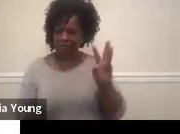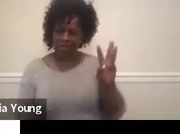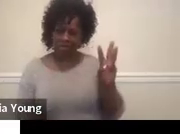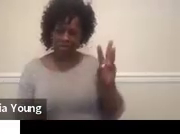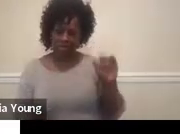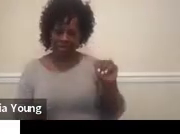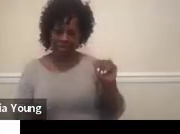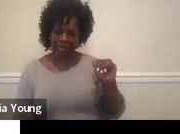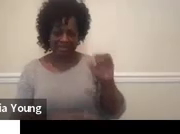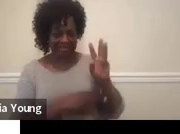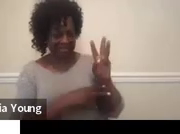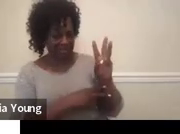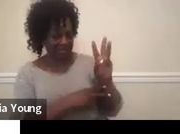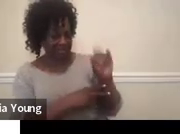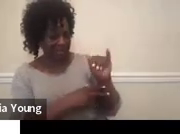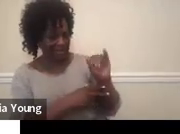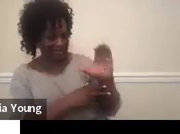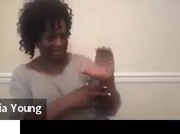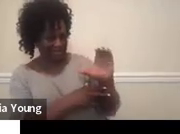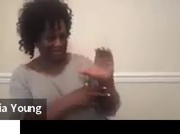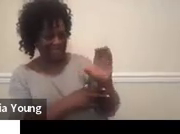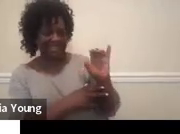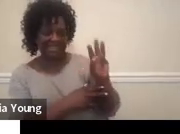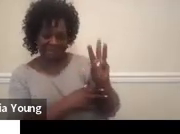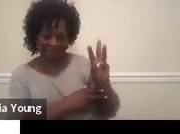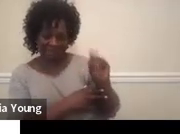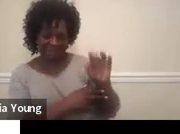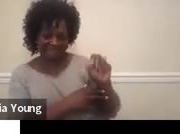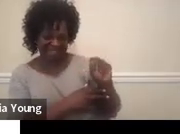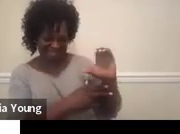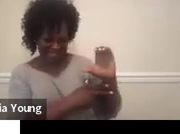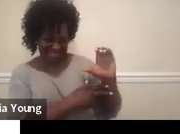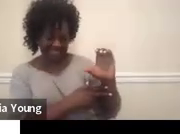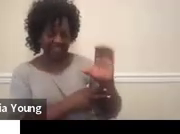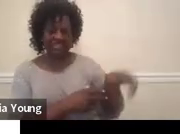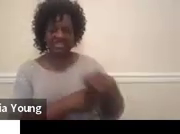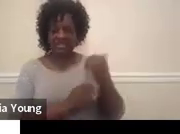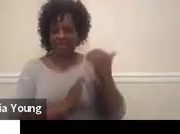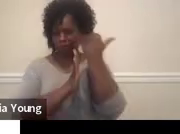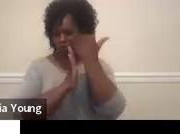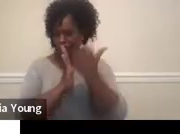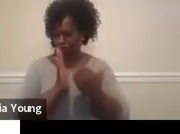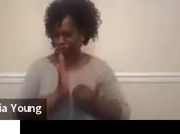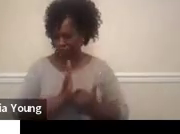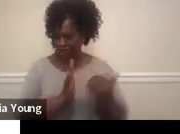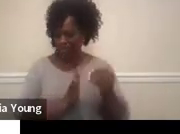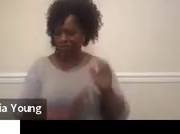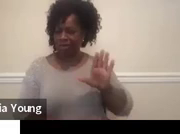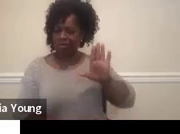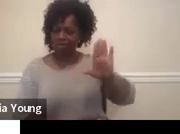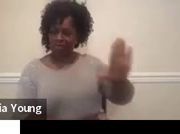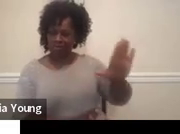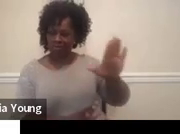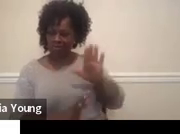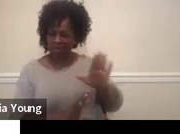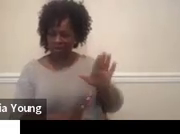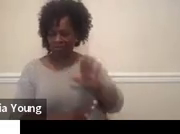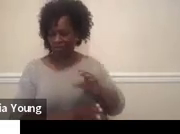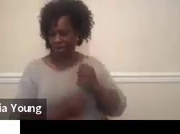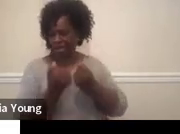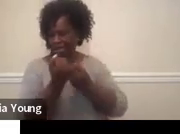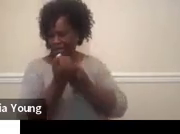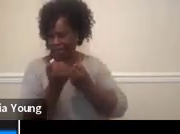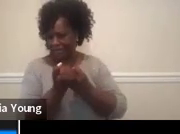This is about becoming a self-advocate. So this is a whole curriculum about from their Wisconsin suite of self-advocacy